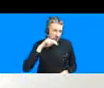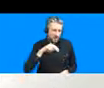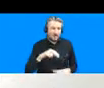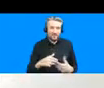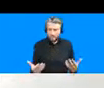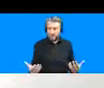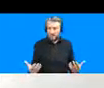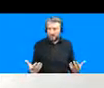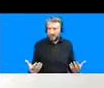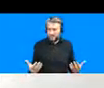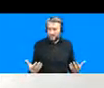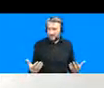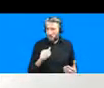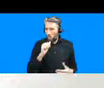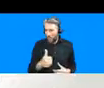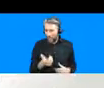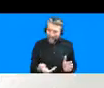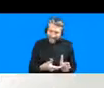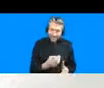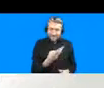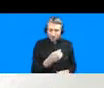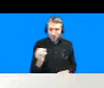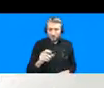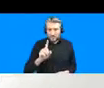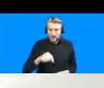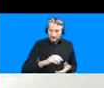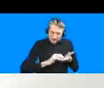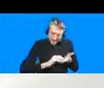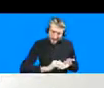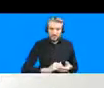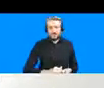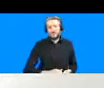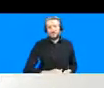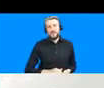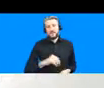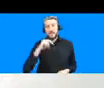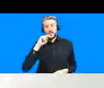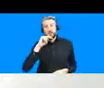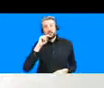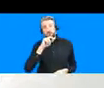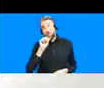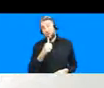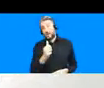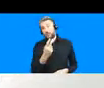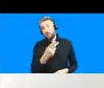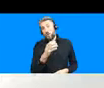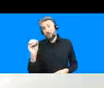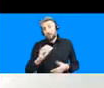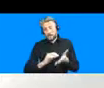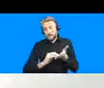india will add over 400 million urban residents china 250 million nigeria just under 200 million